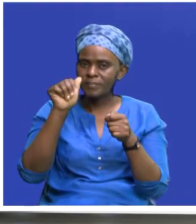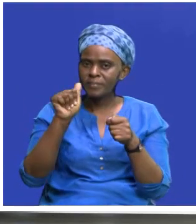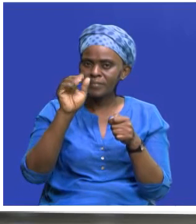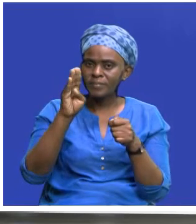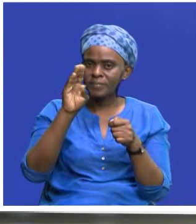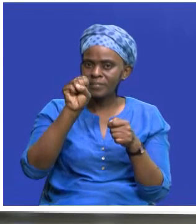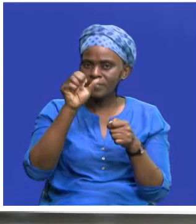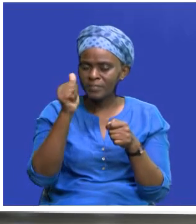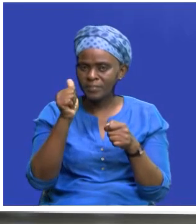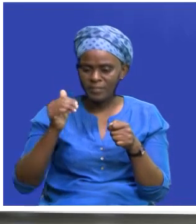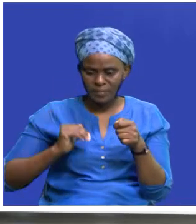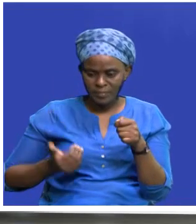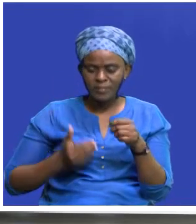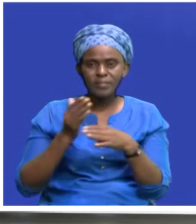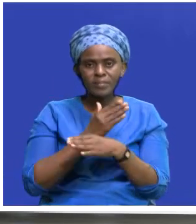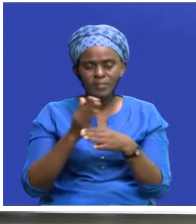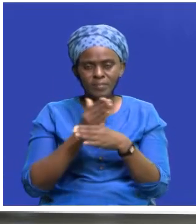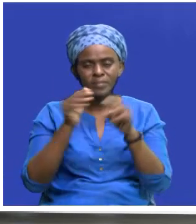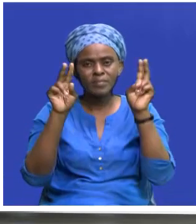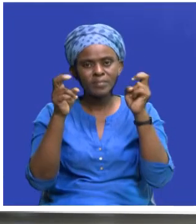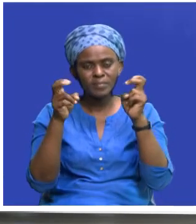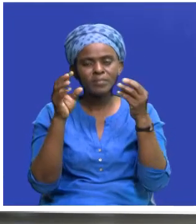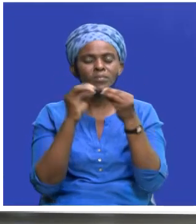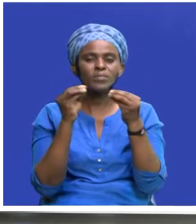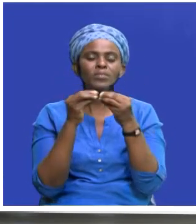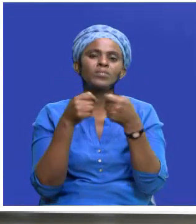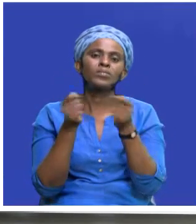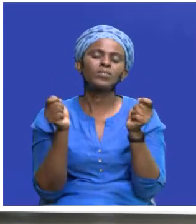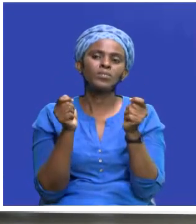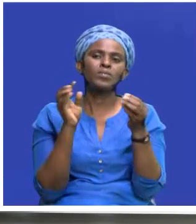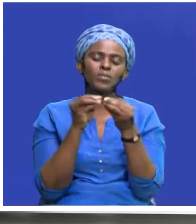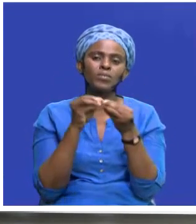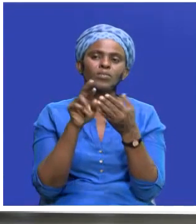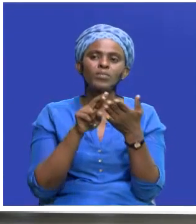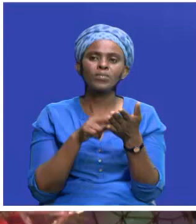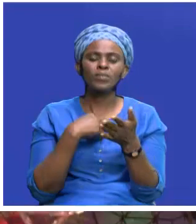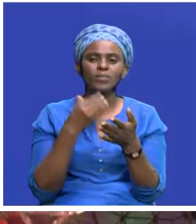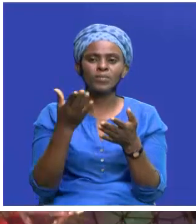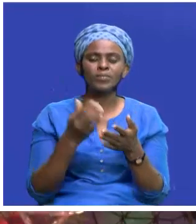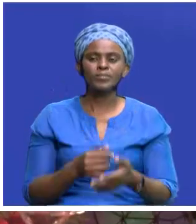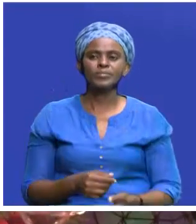Women in Business initiative under the theme Unleash More. More in this report.